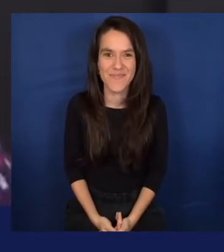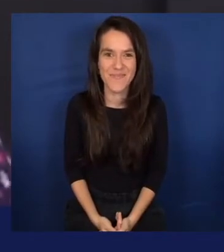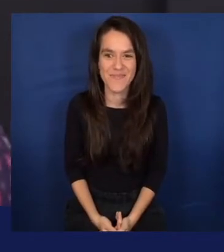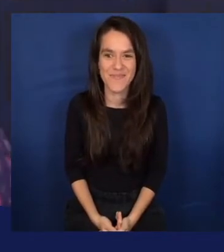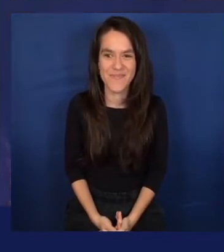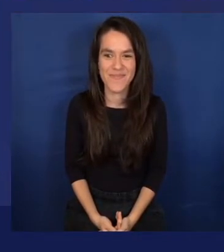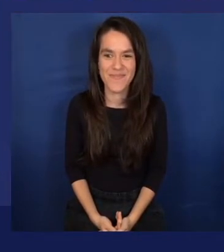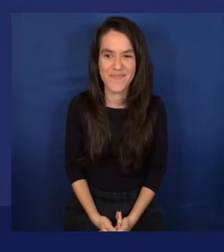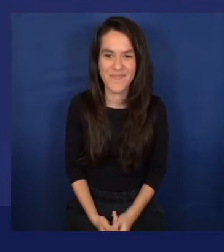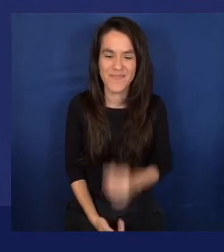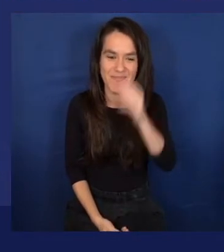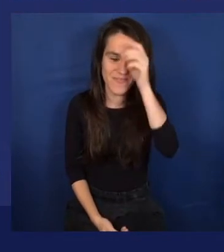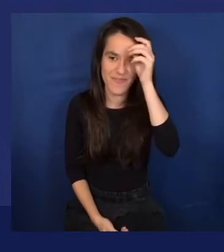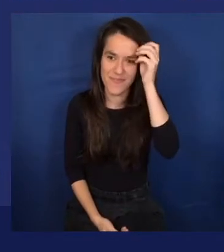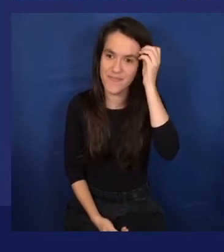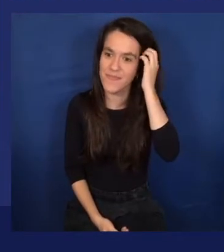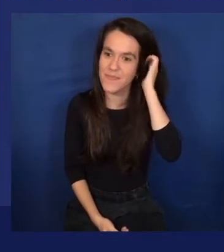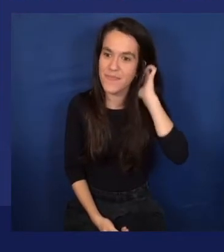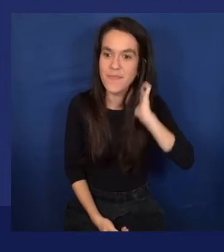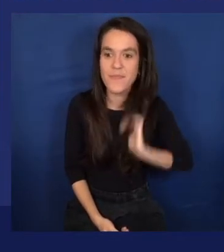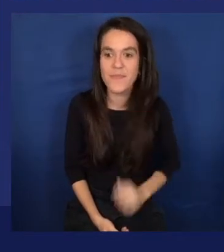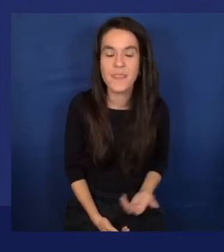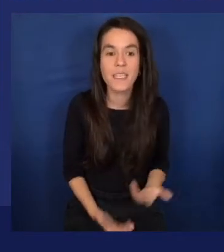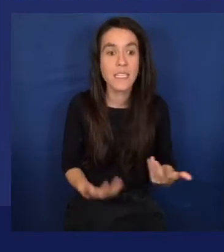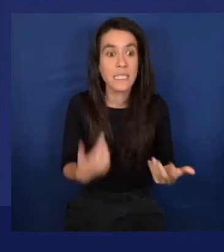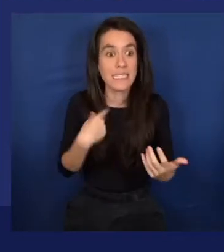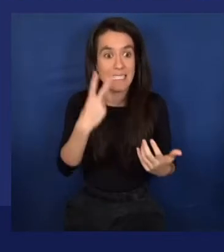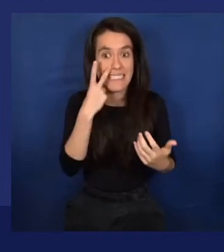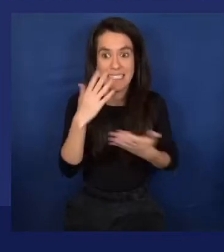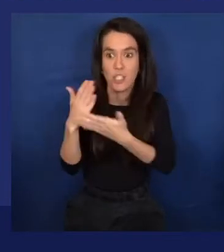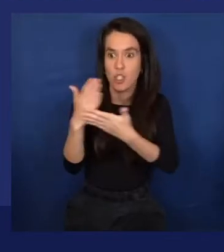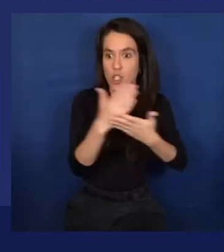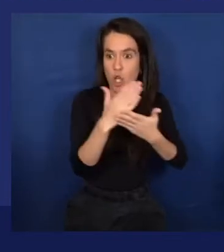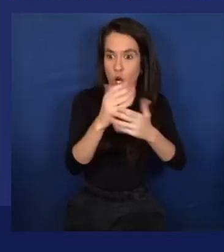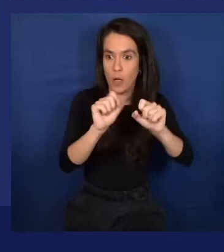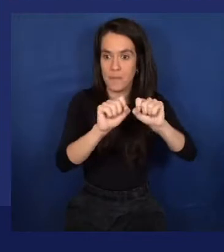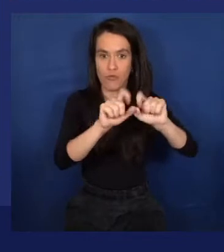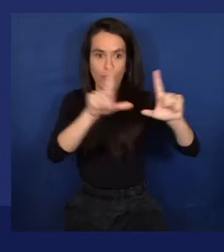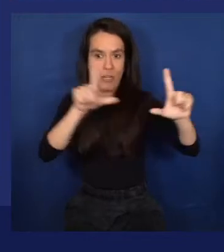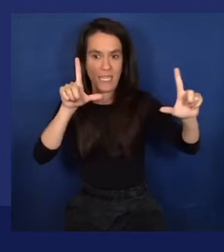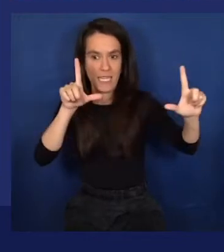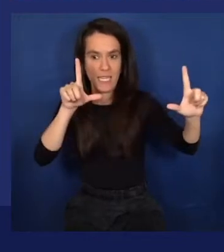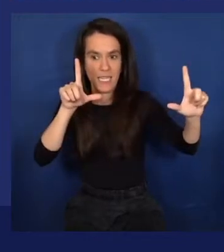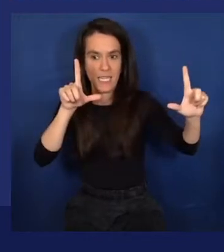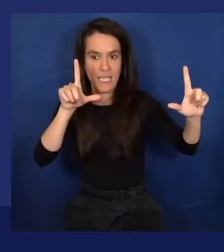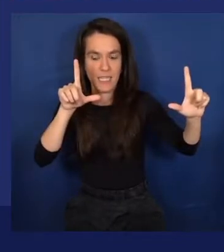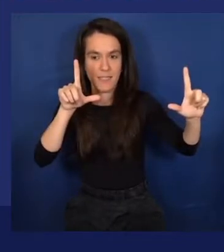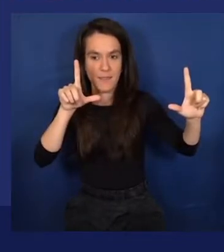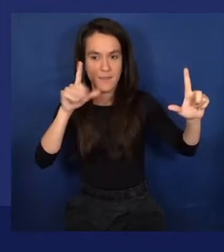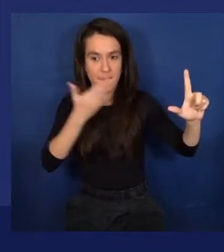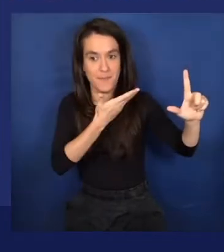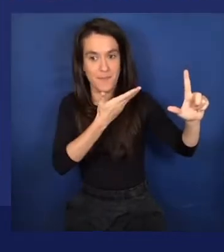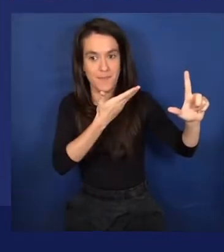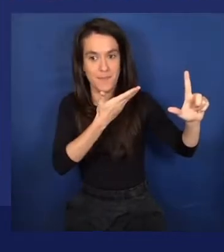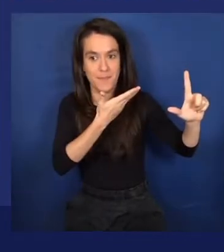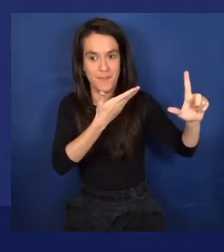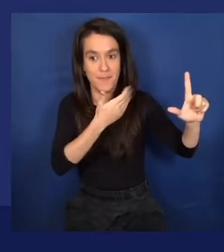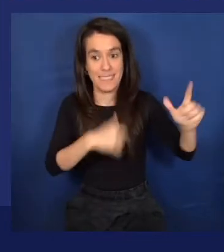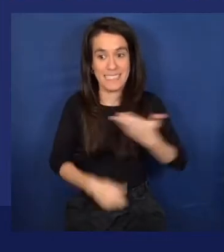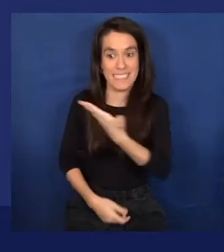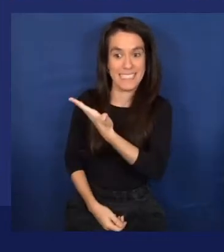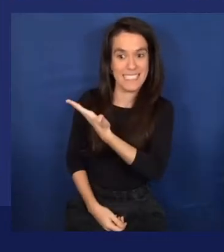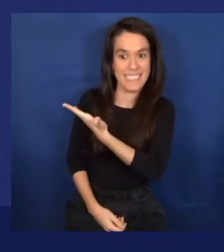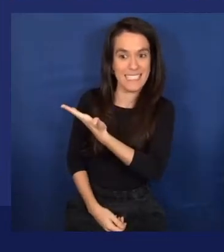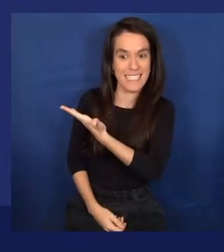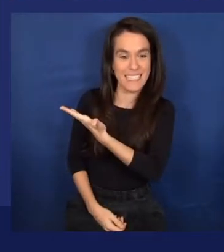I think that I should share my screen. So let's see what I can share with you. Can you make your